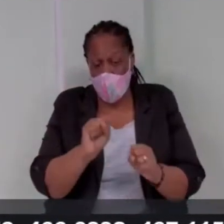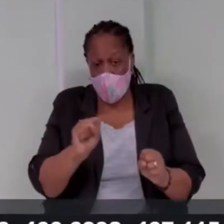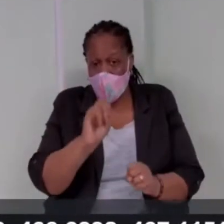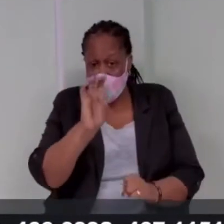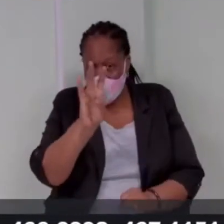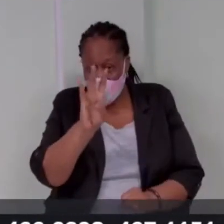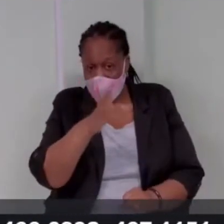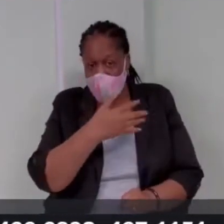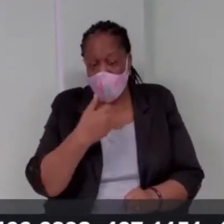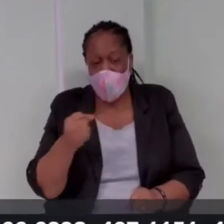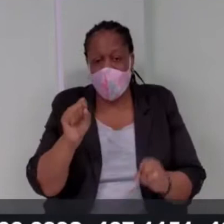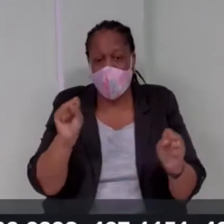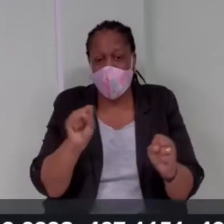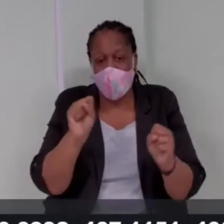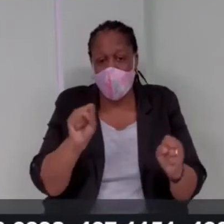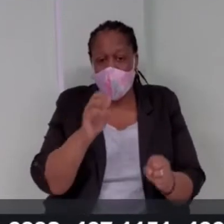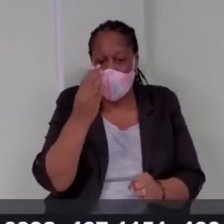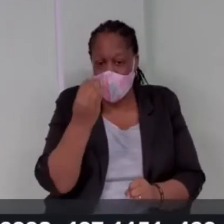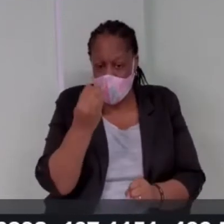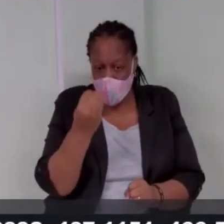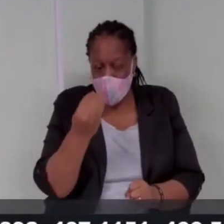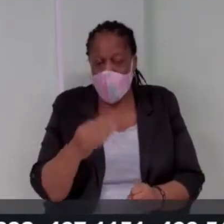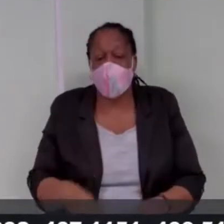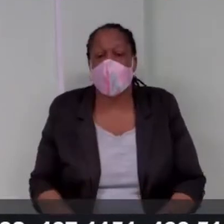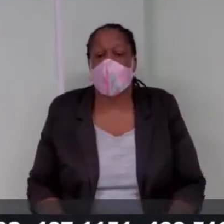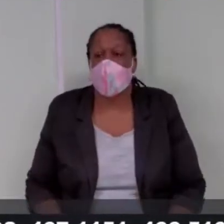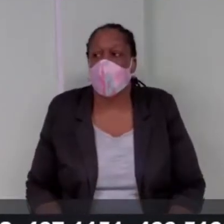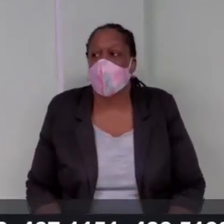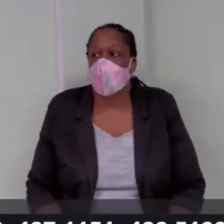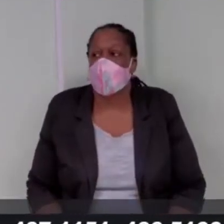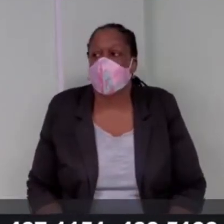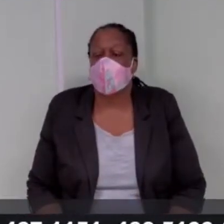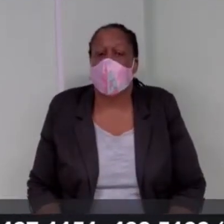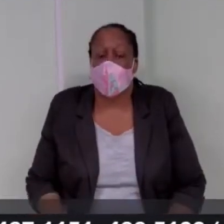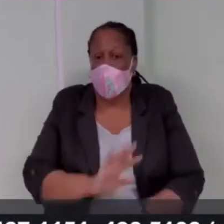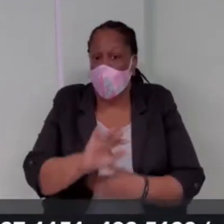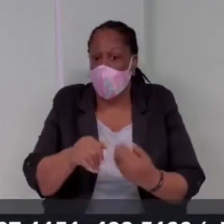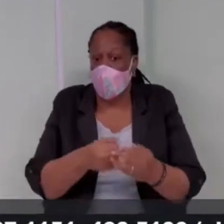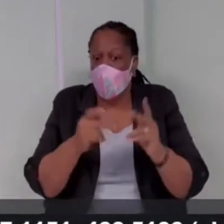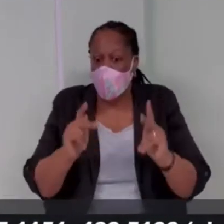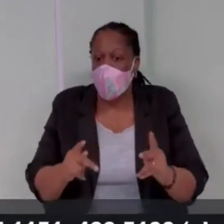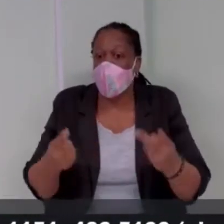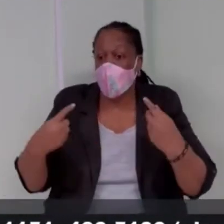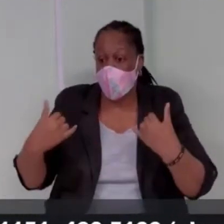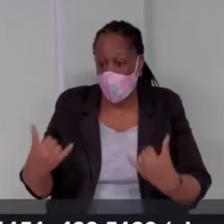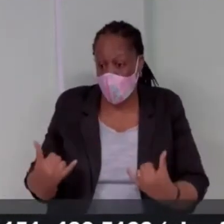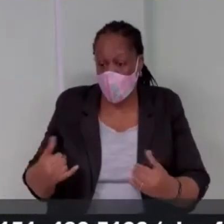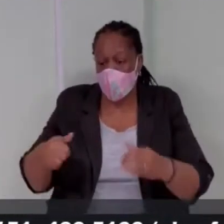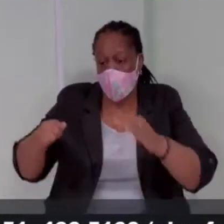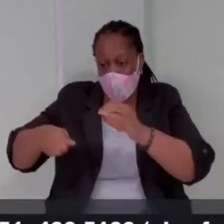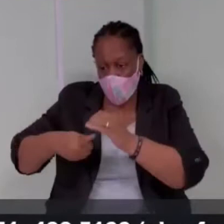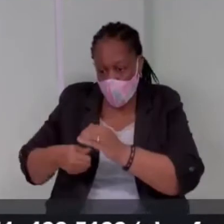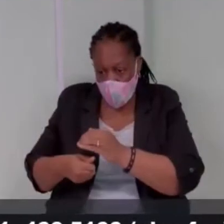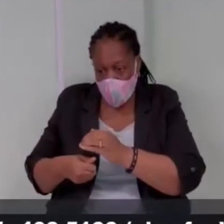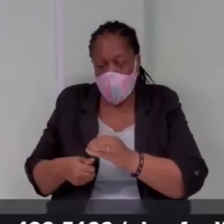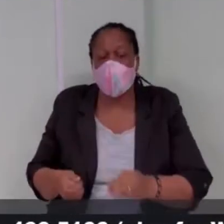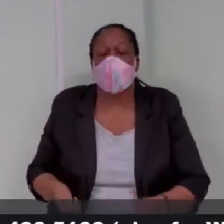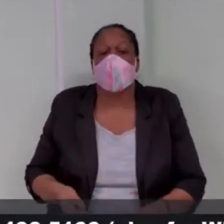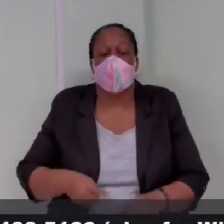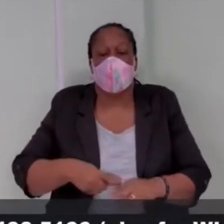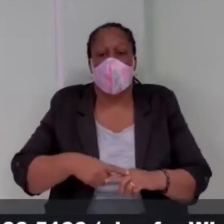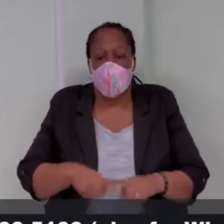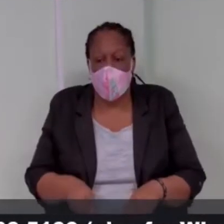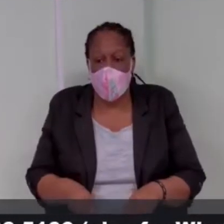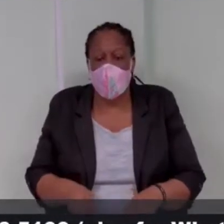significantly all of the provisions and protocols in the various pieces of legislation that we are